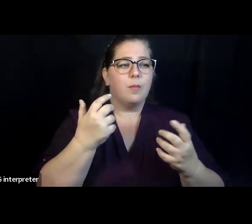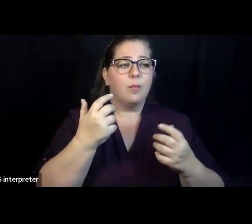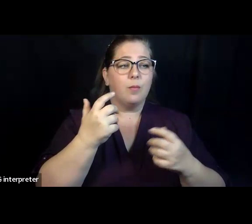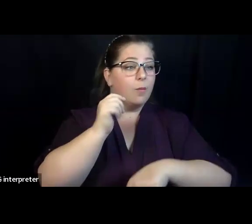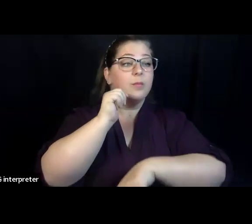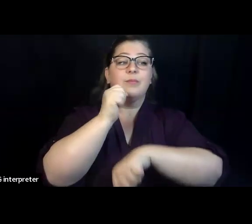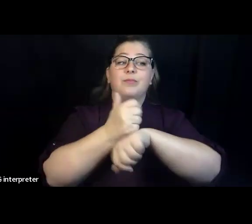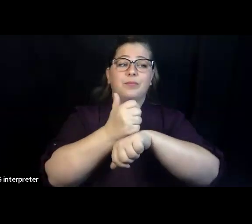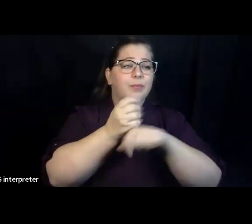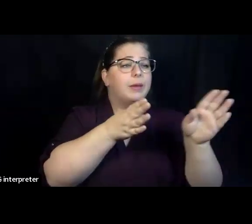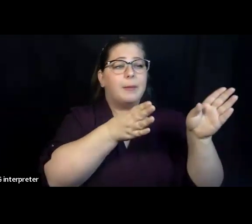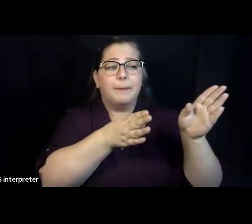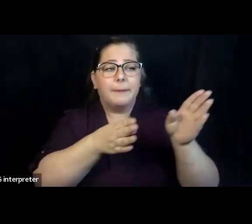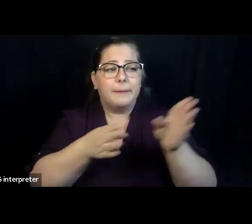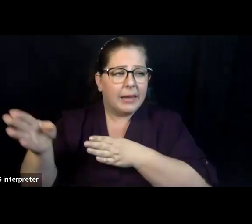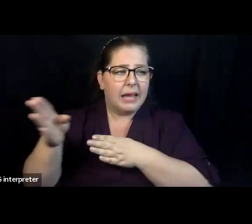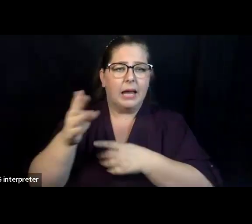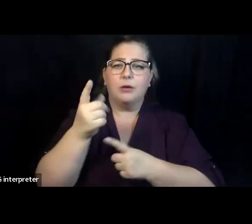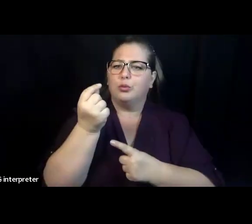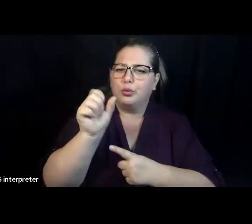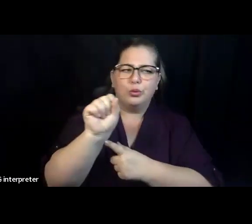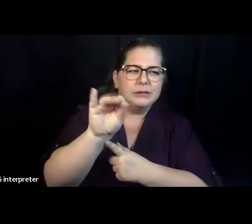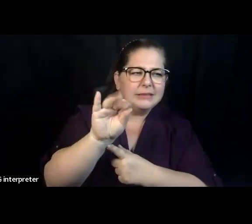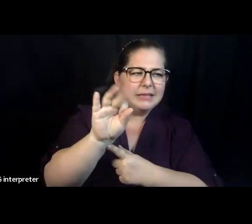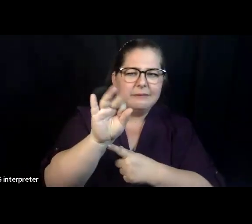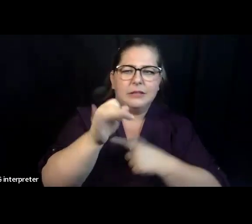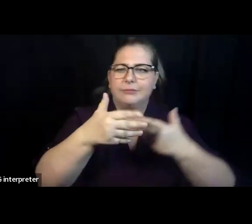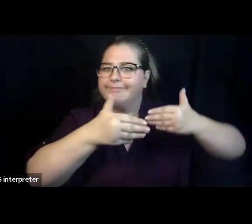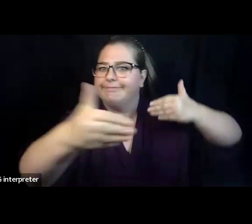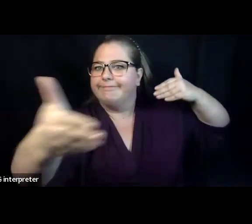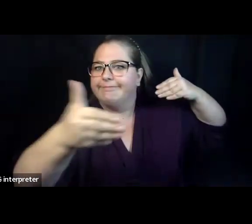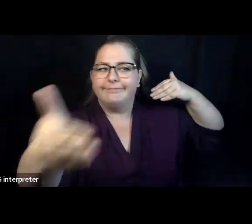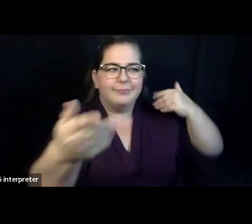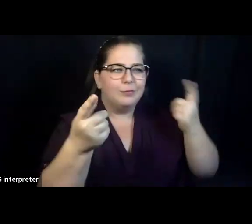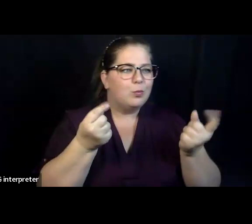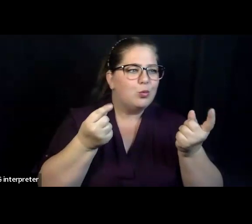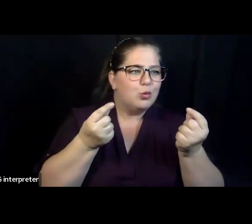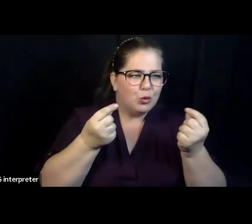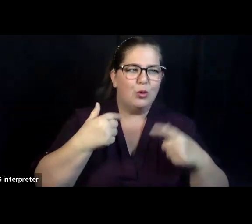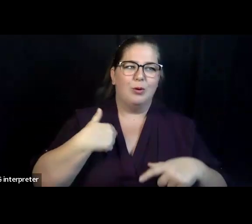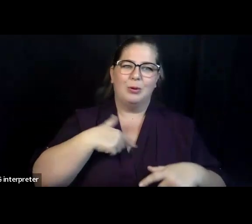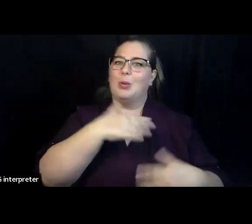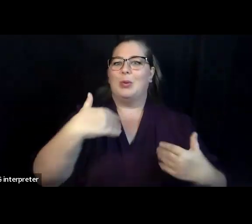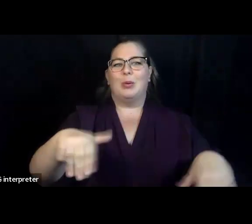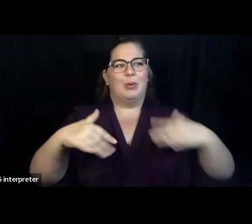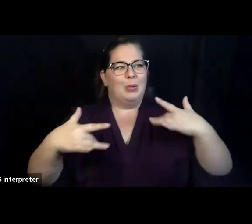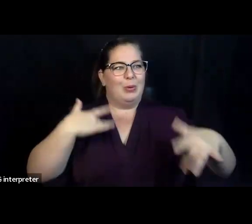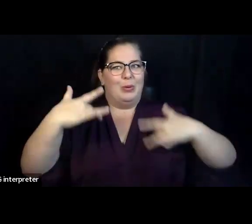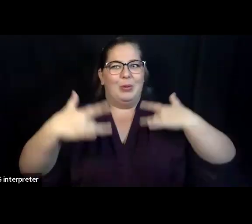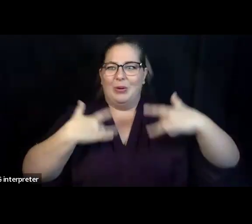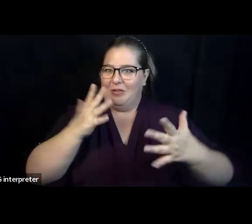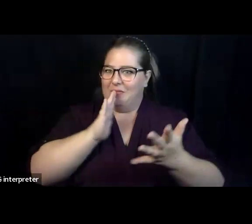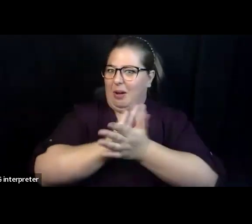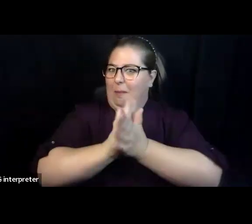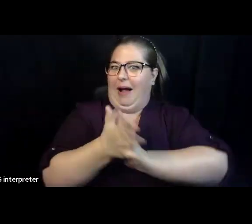should do for the next step. And then we know things got a little wild after that point in time, and things were very still as the